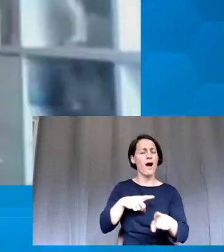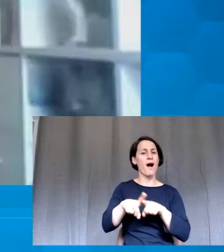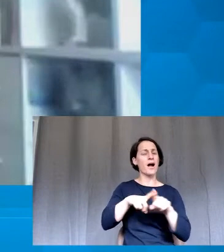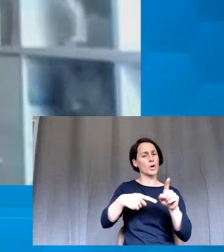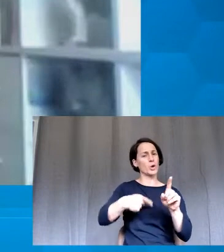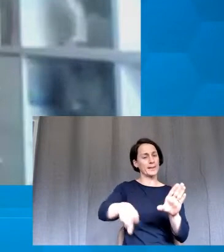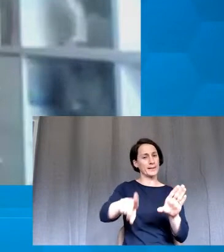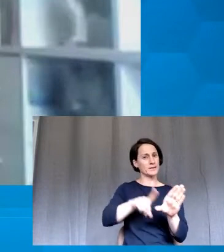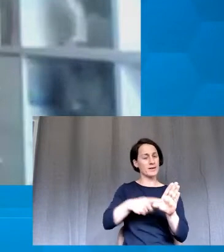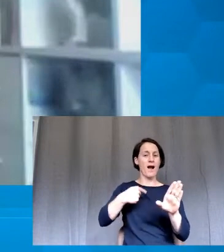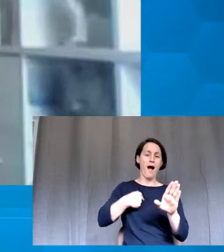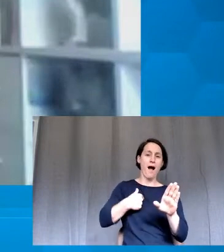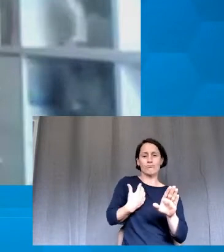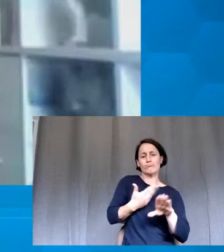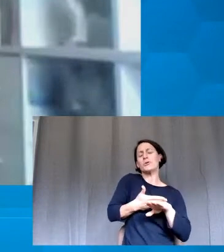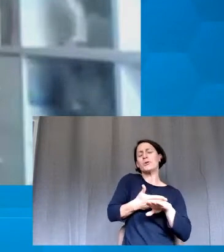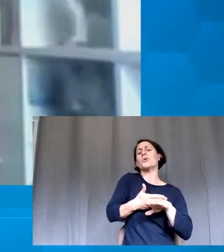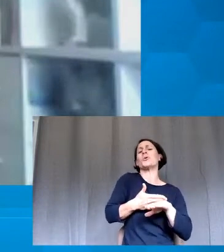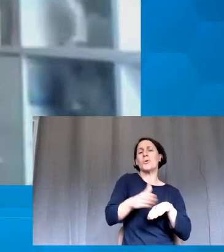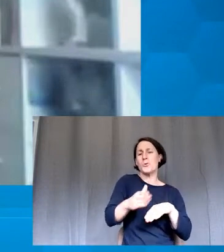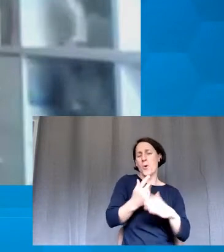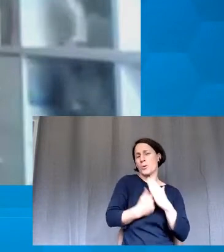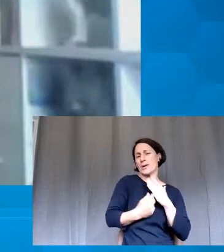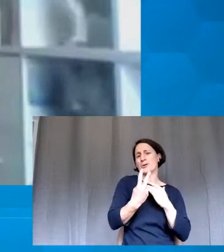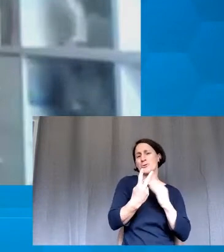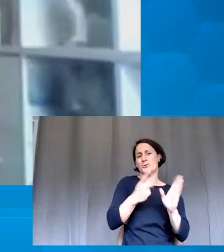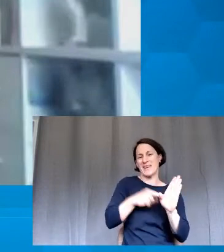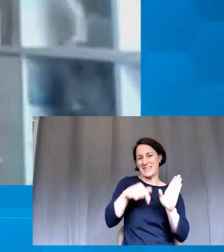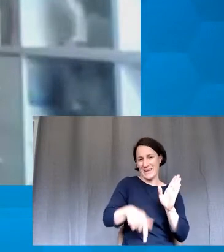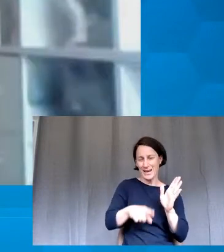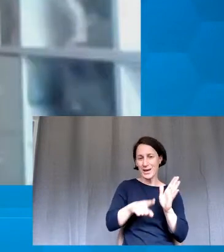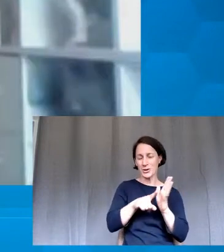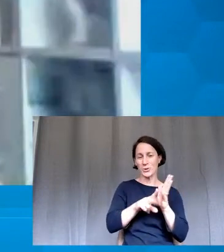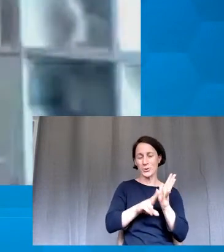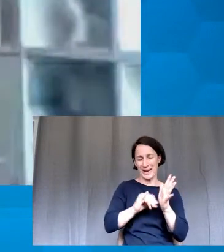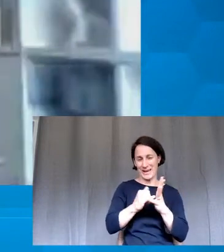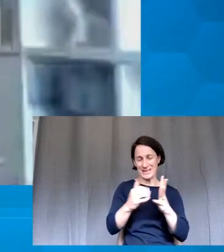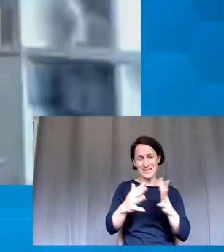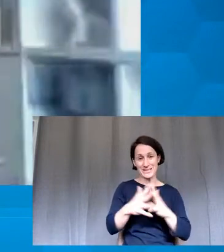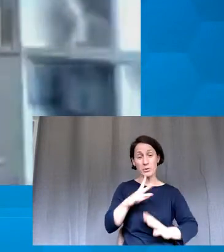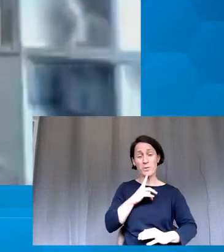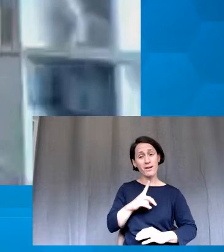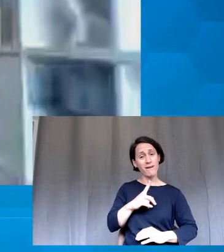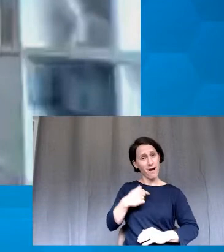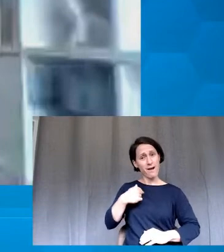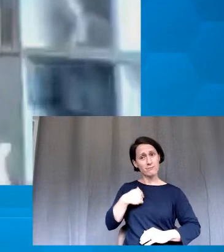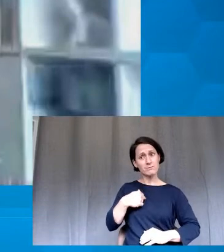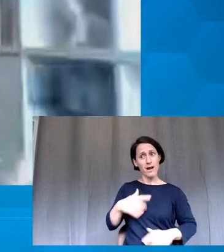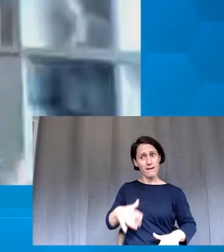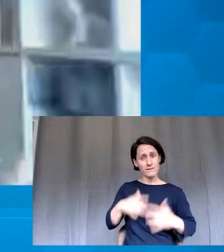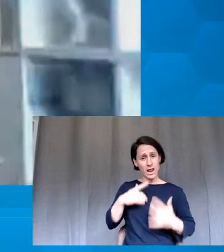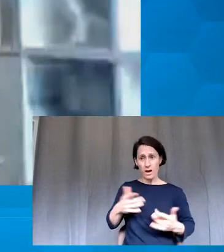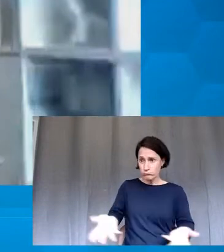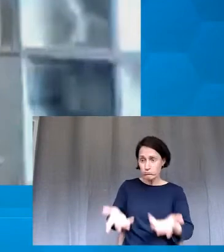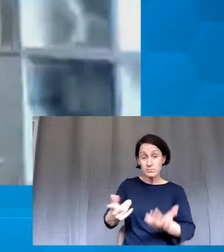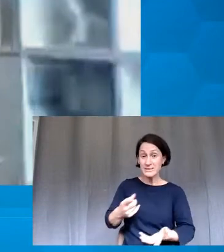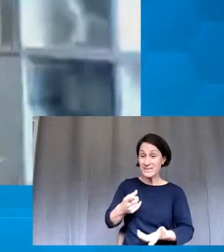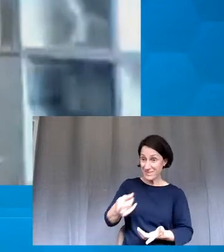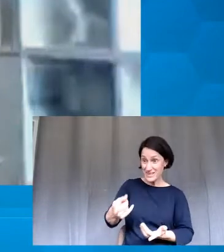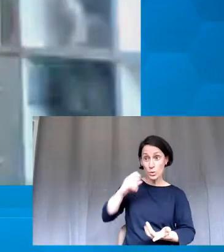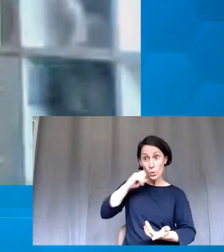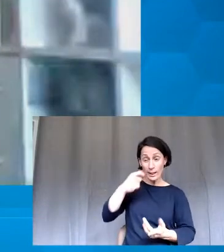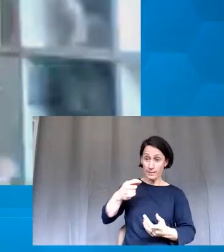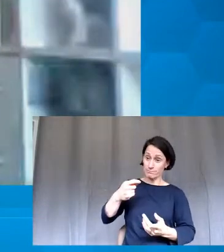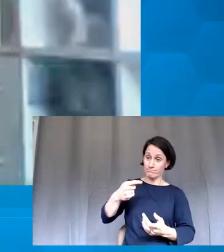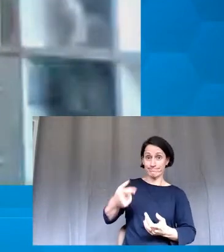UNSW only two years. But it's to say, look, this is to your advantage. And this is why it's actually, I think once you explain and